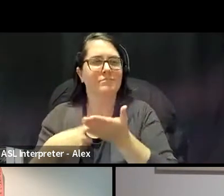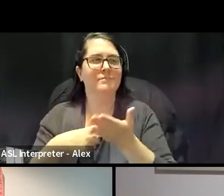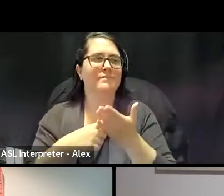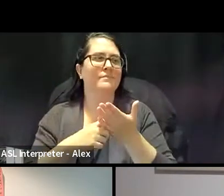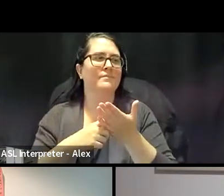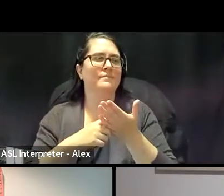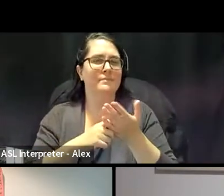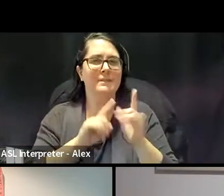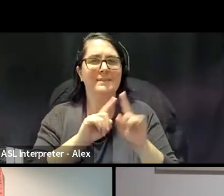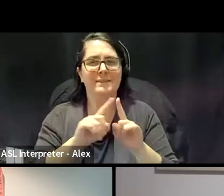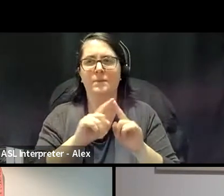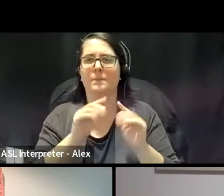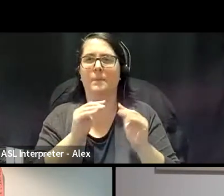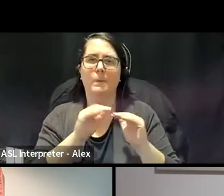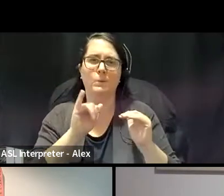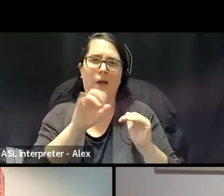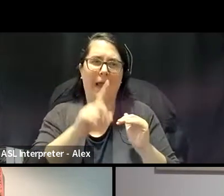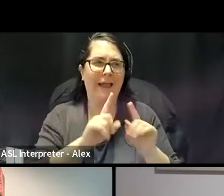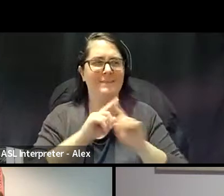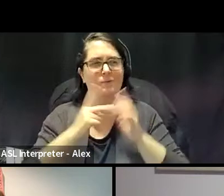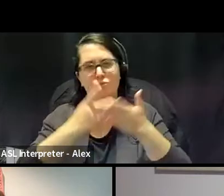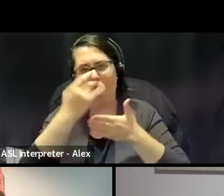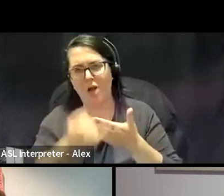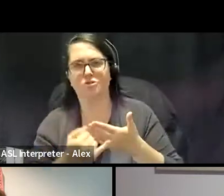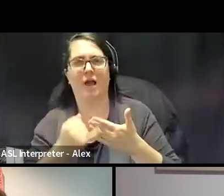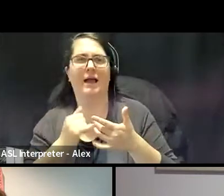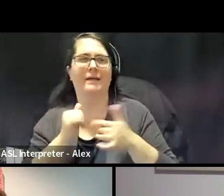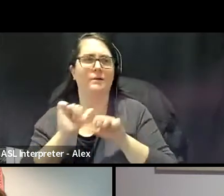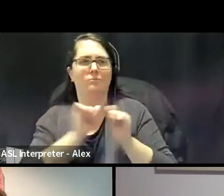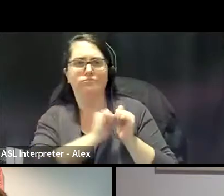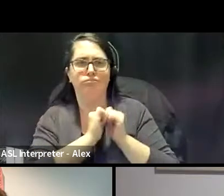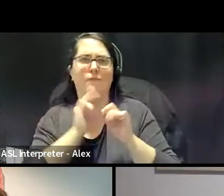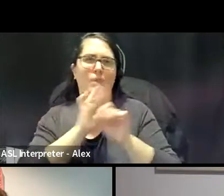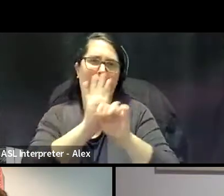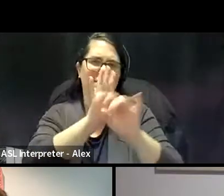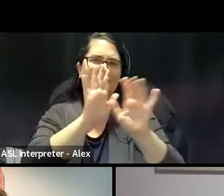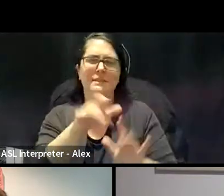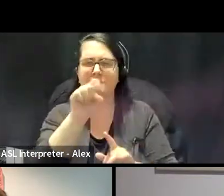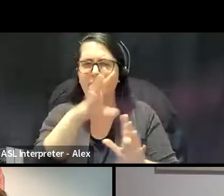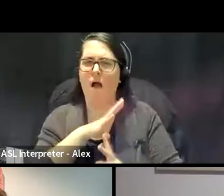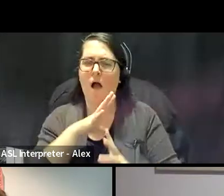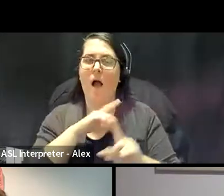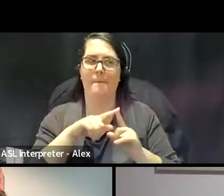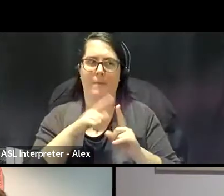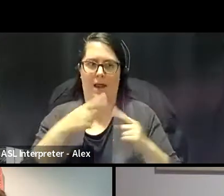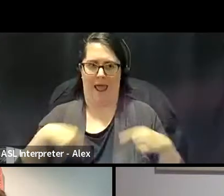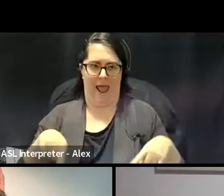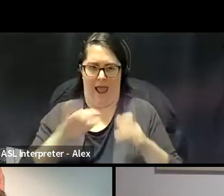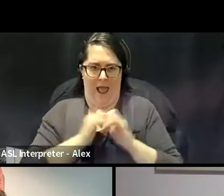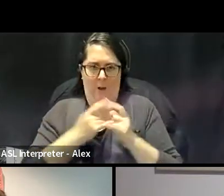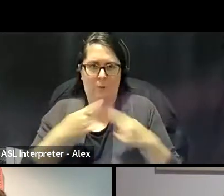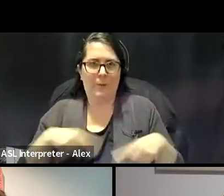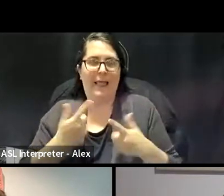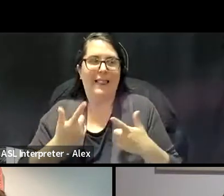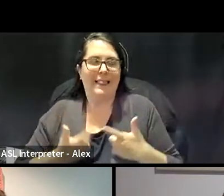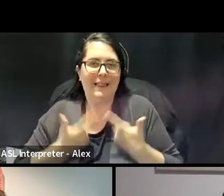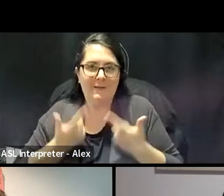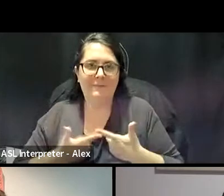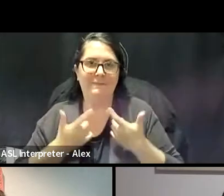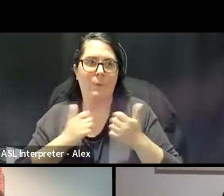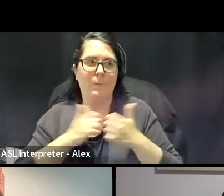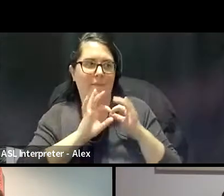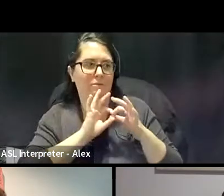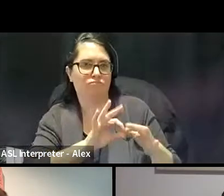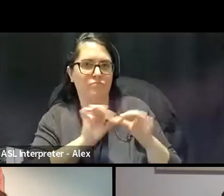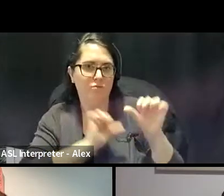kinds of projects that have, that, that, that activists have taken up, but how do we live in relations with each